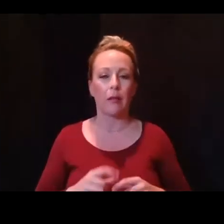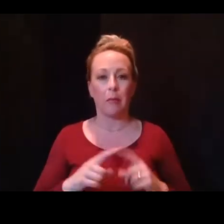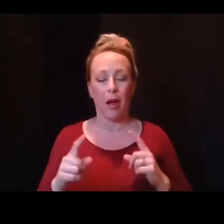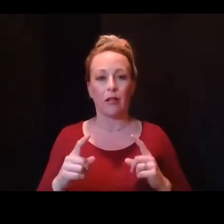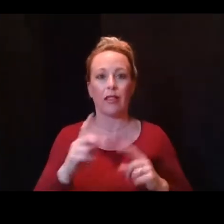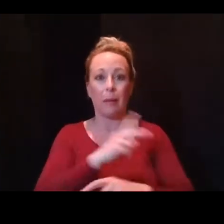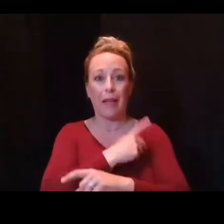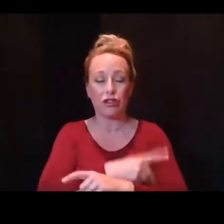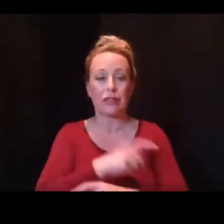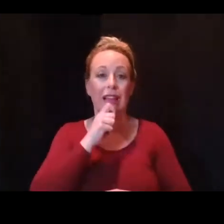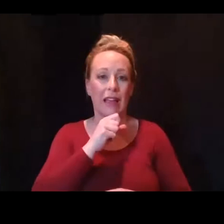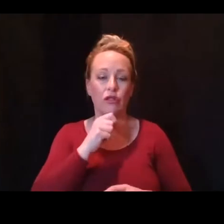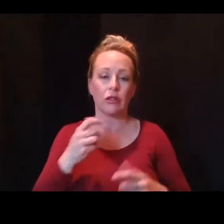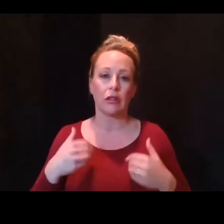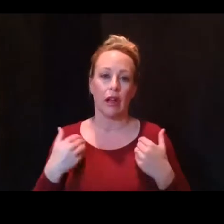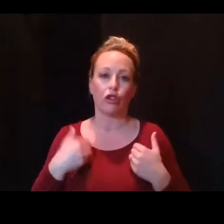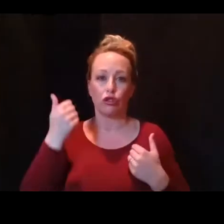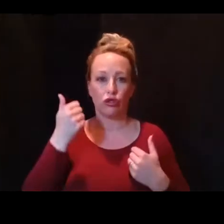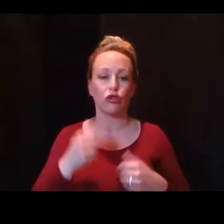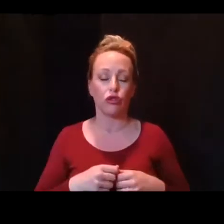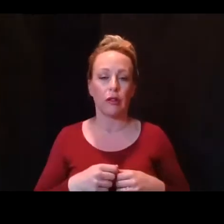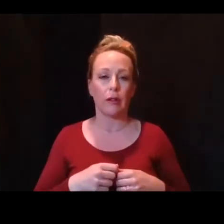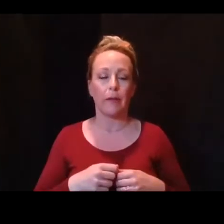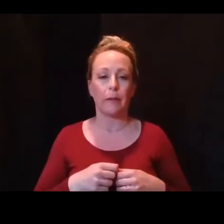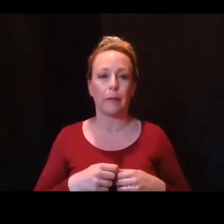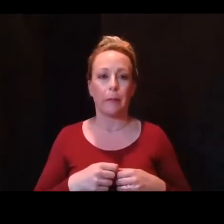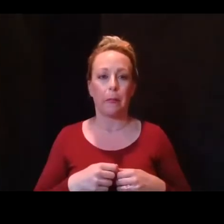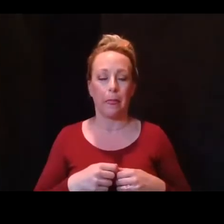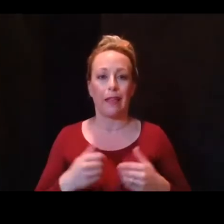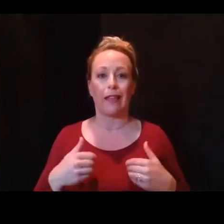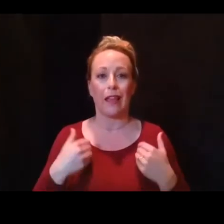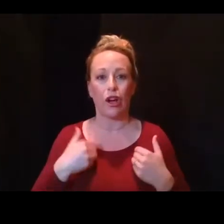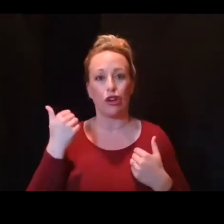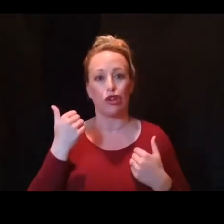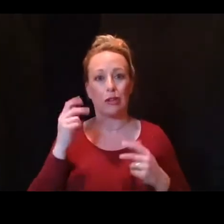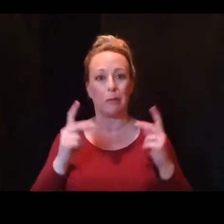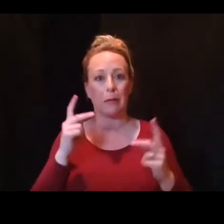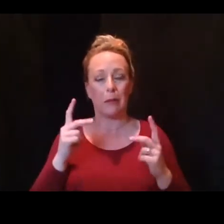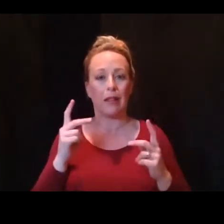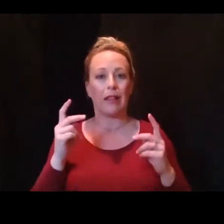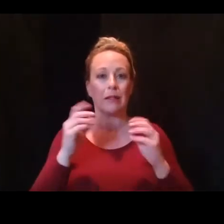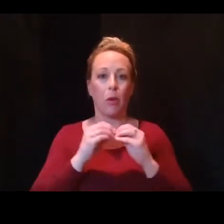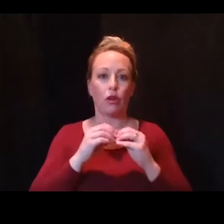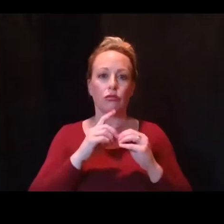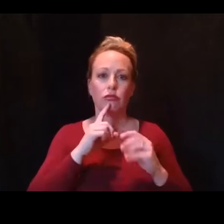the shift to younger hospitalization is more relative than real.